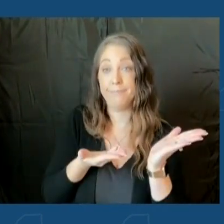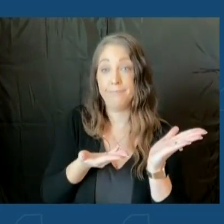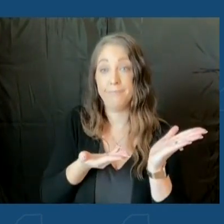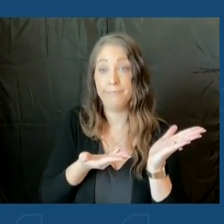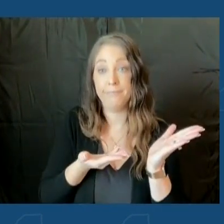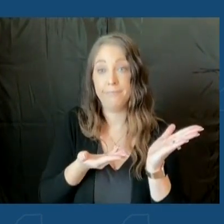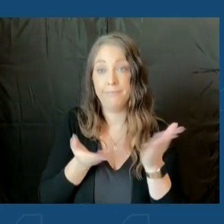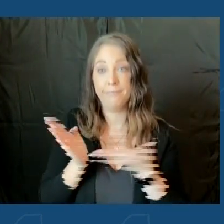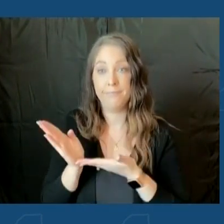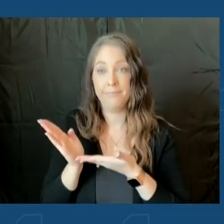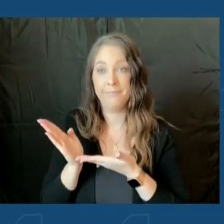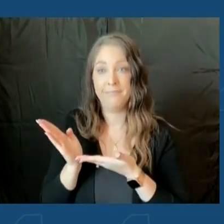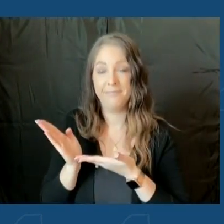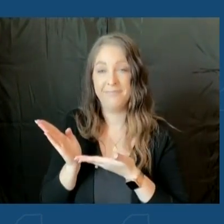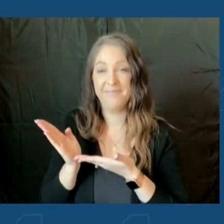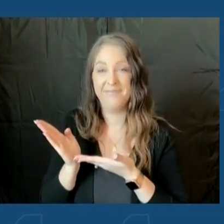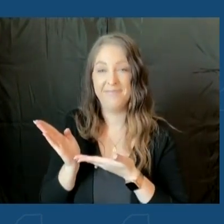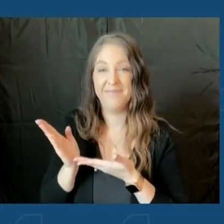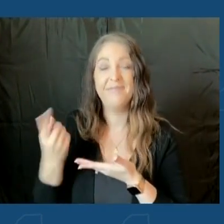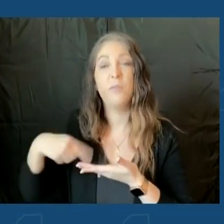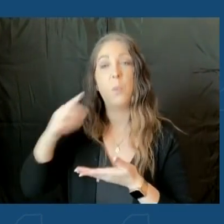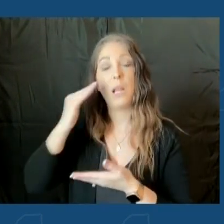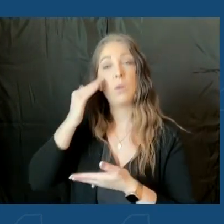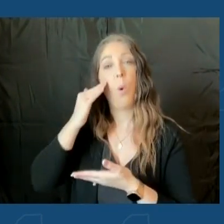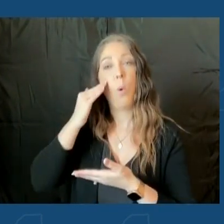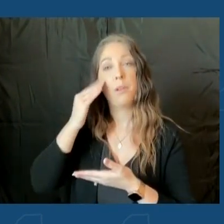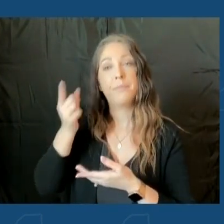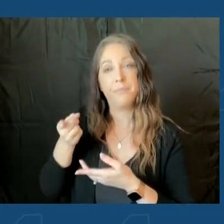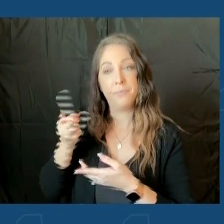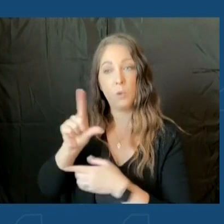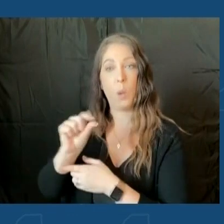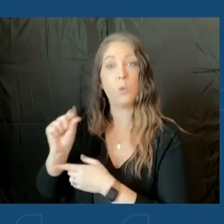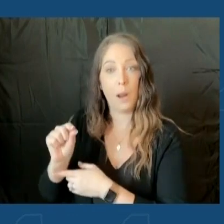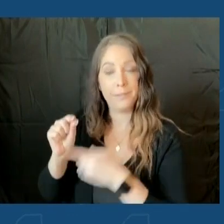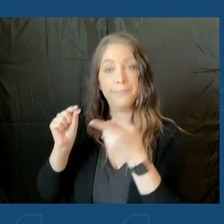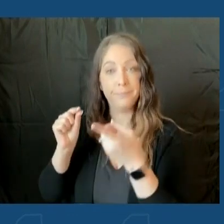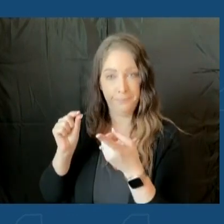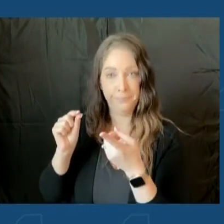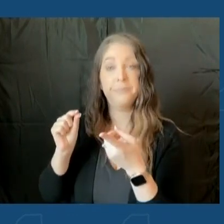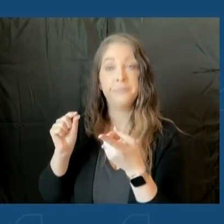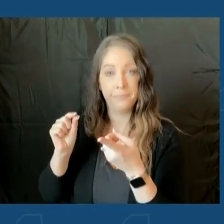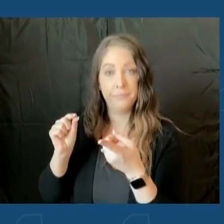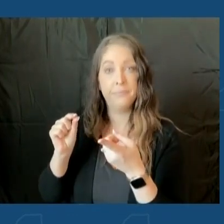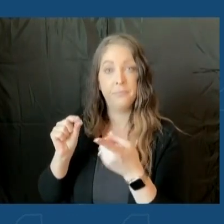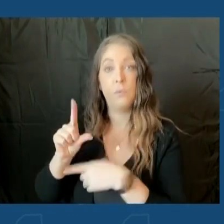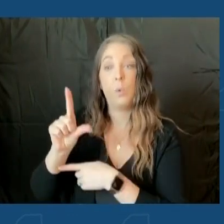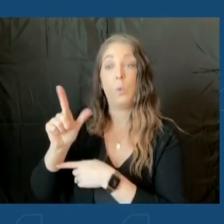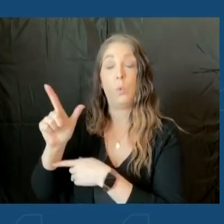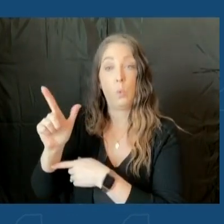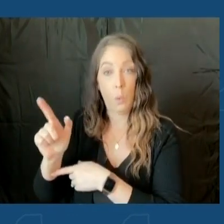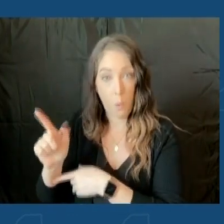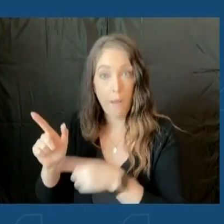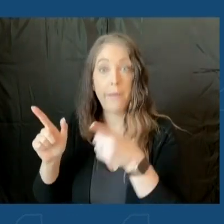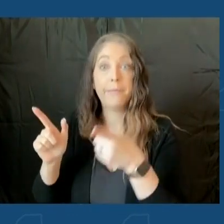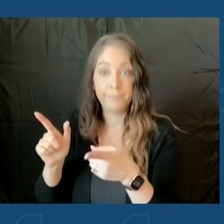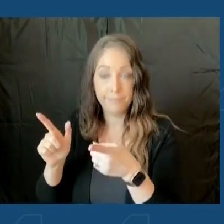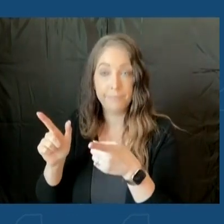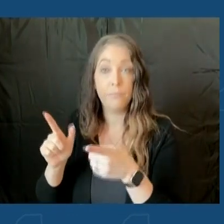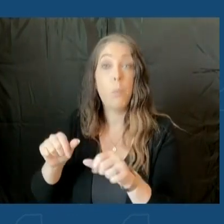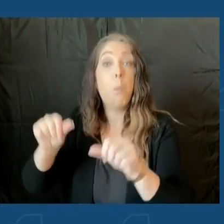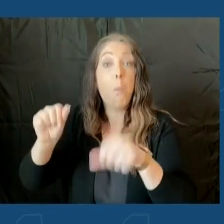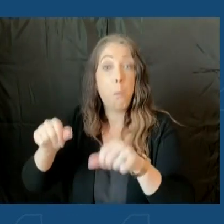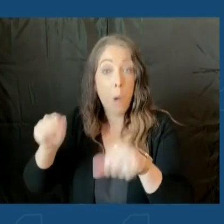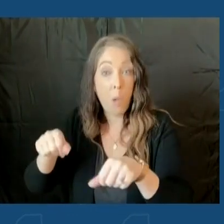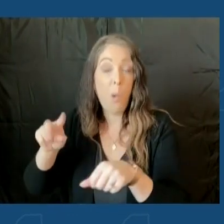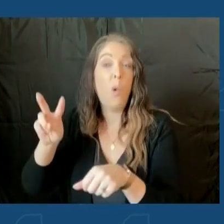cognizant of in what happened in 2020, in 2021, and what could be happening now,